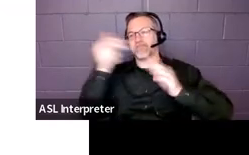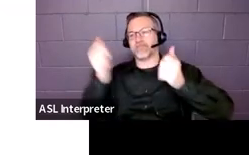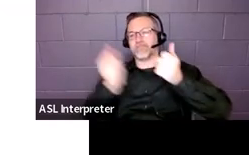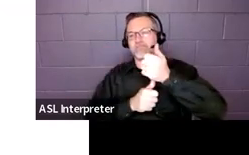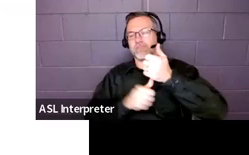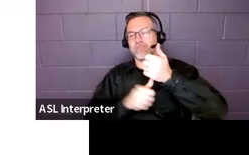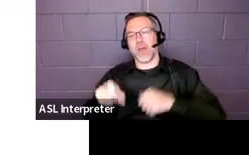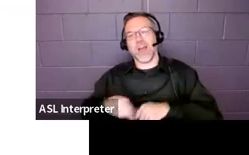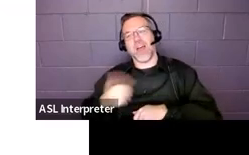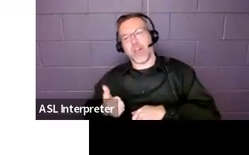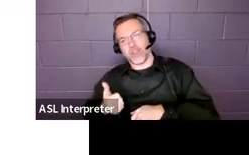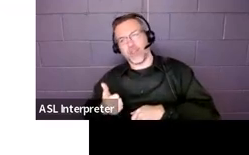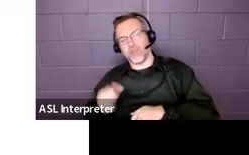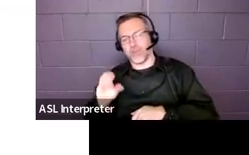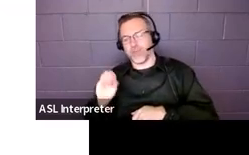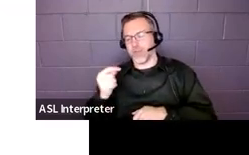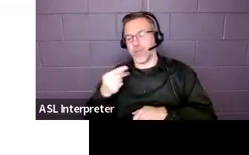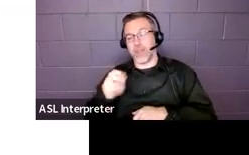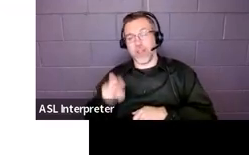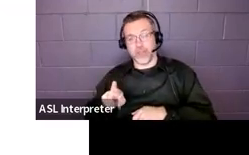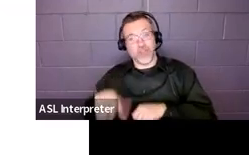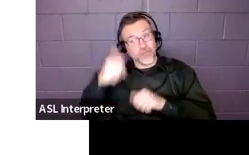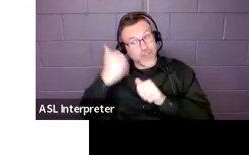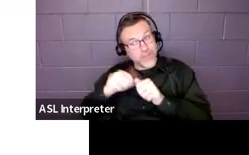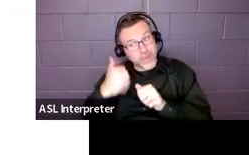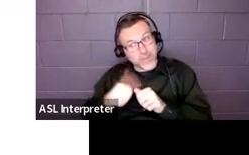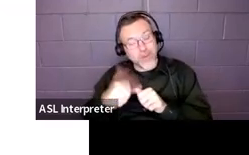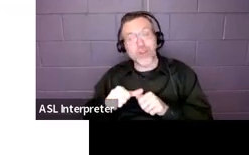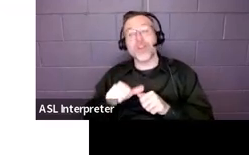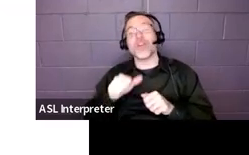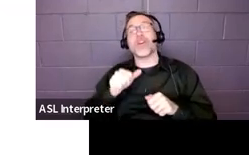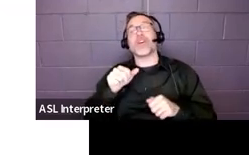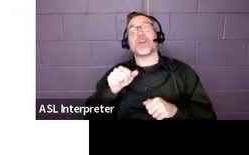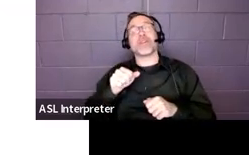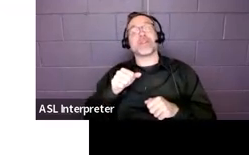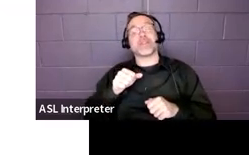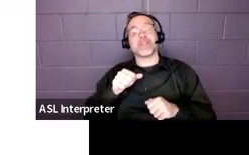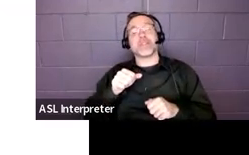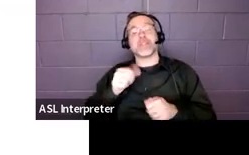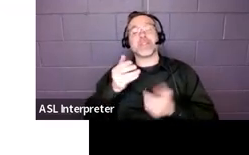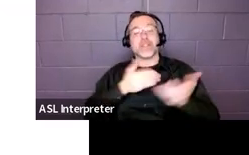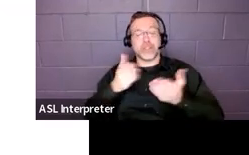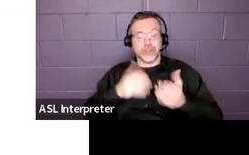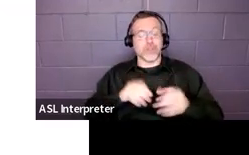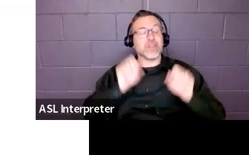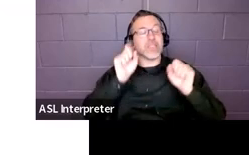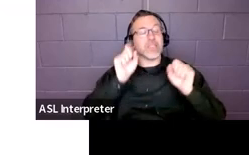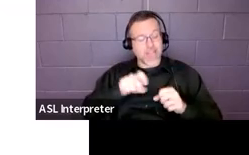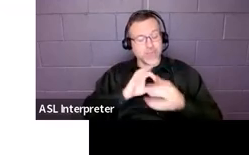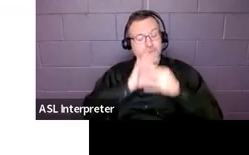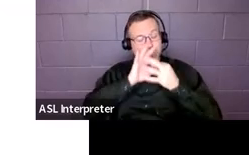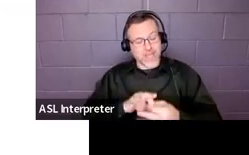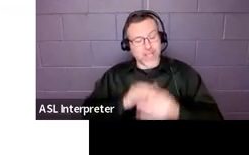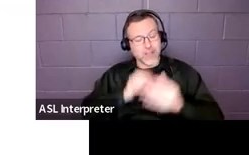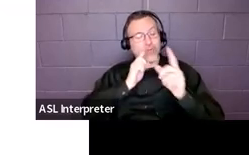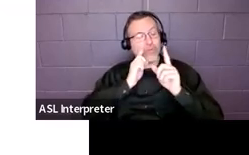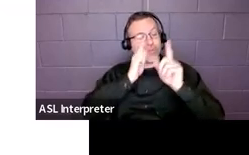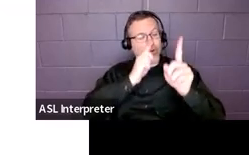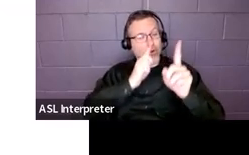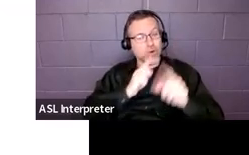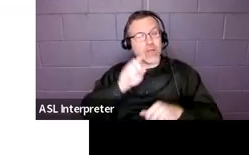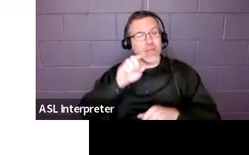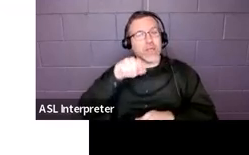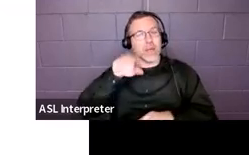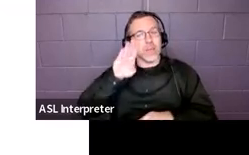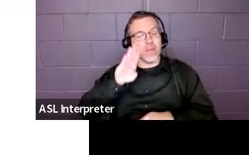sense if you think about it. Because remember, we always talk about the service could be related to the goal, and BCBA folks are gonna